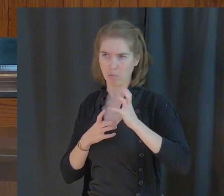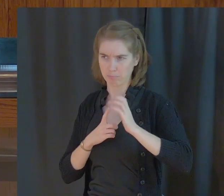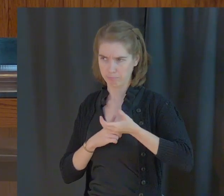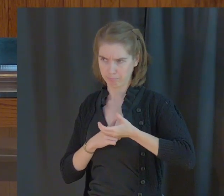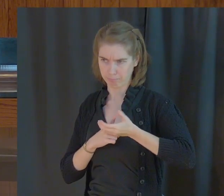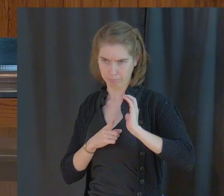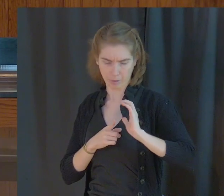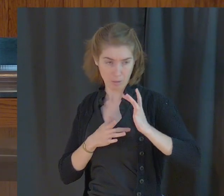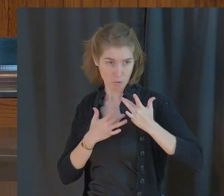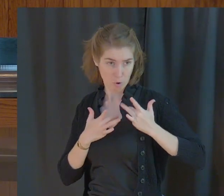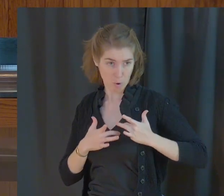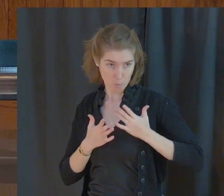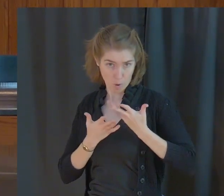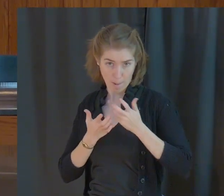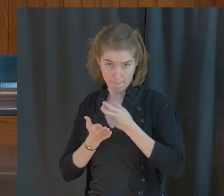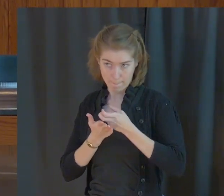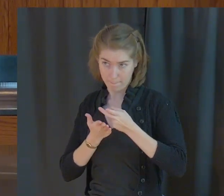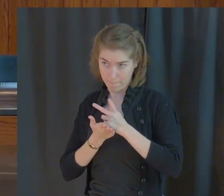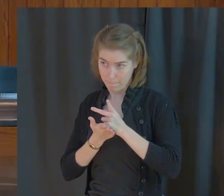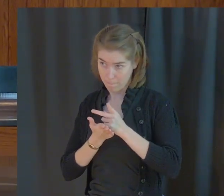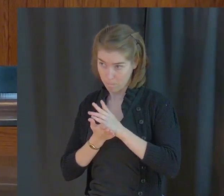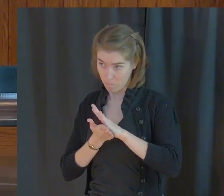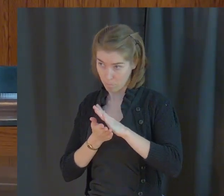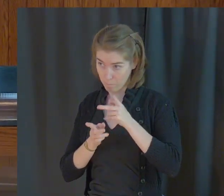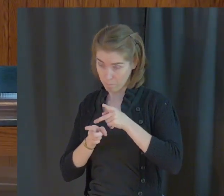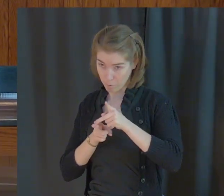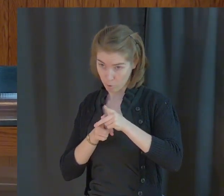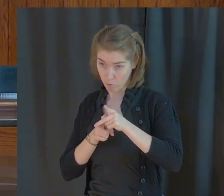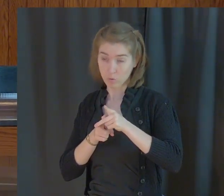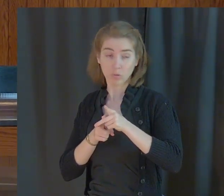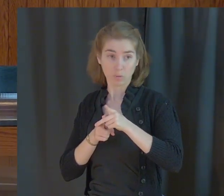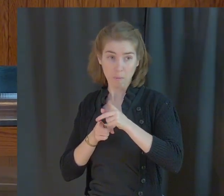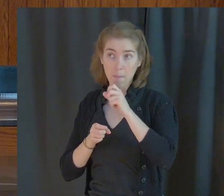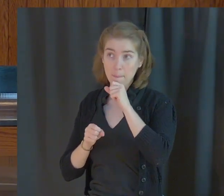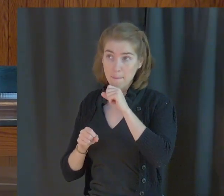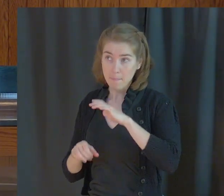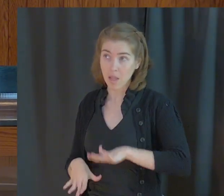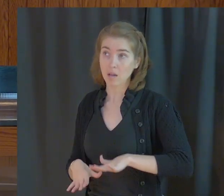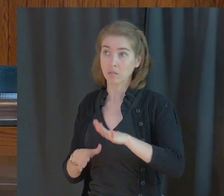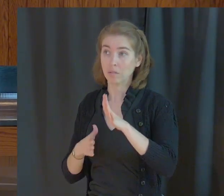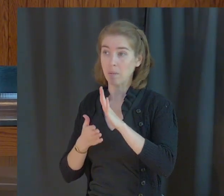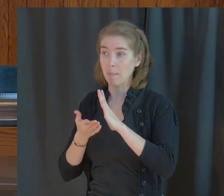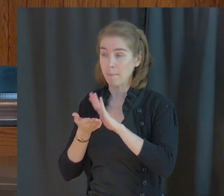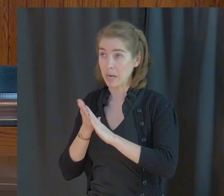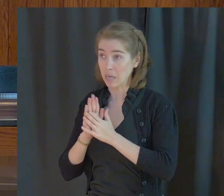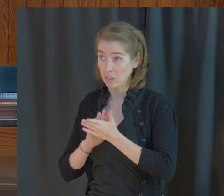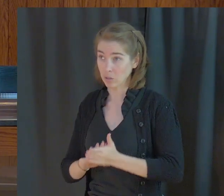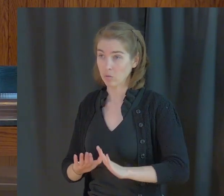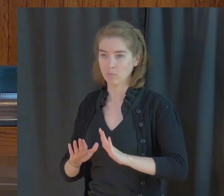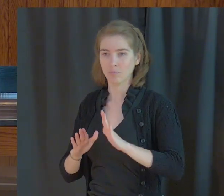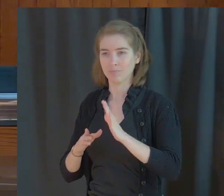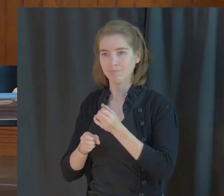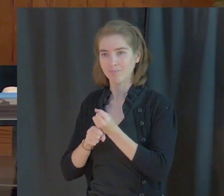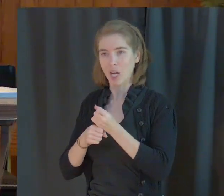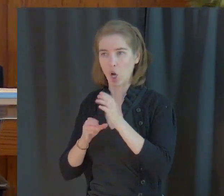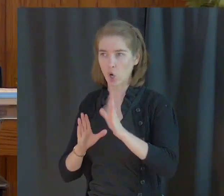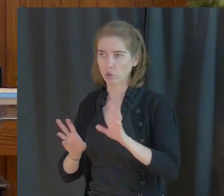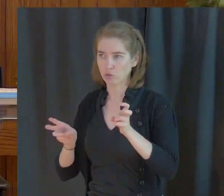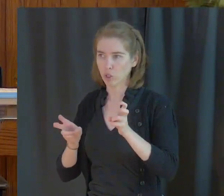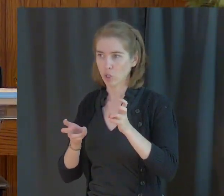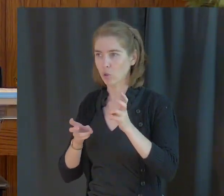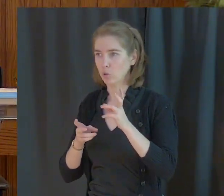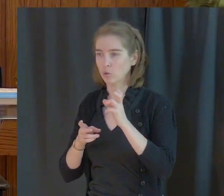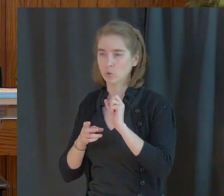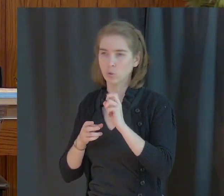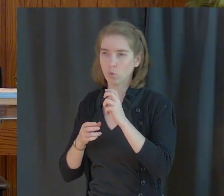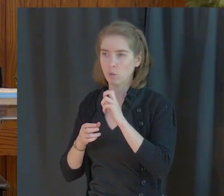be pure before me blessed are the peacemakers do we make peace in this world or do we make